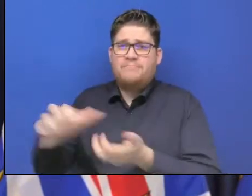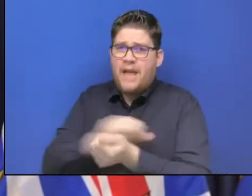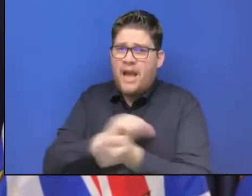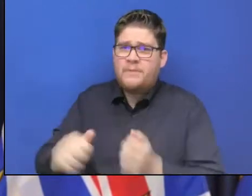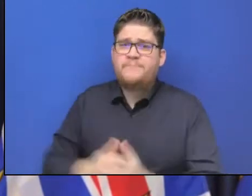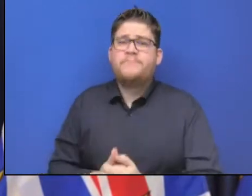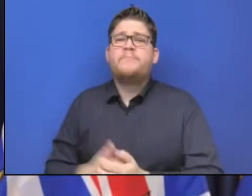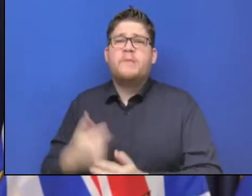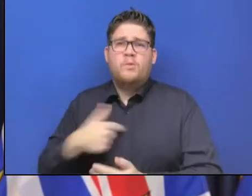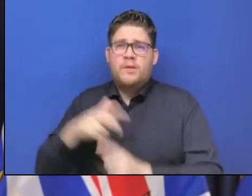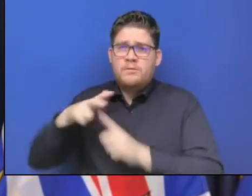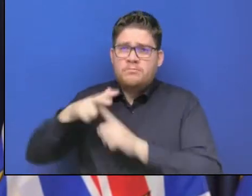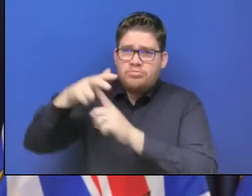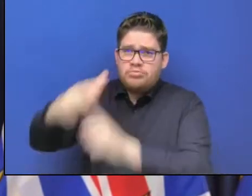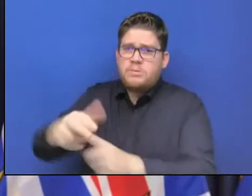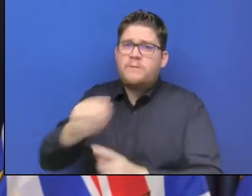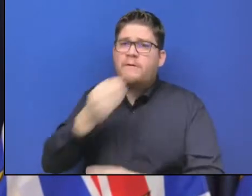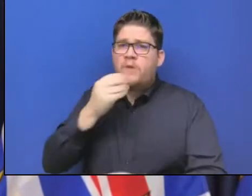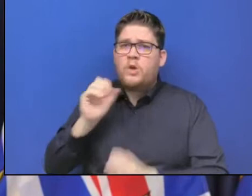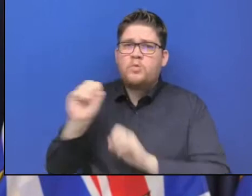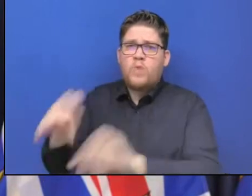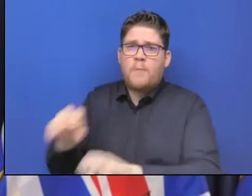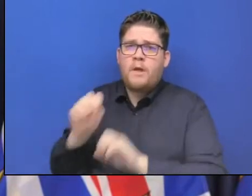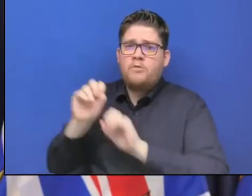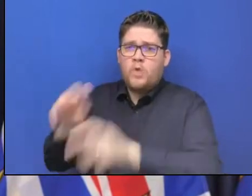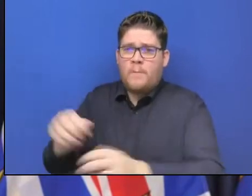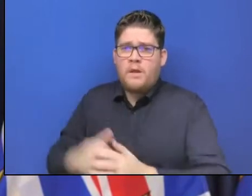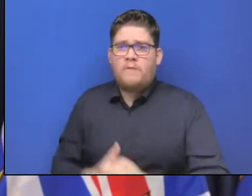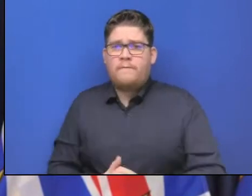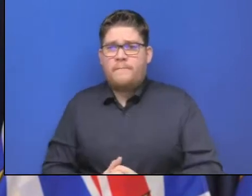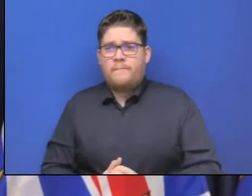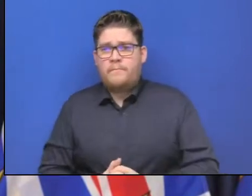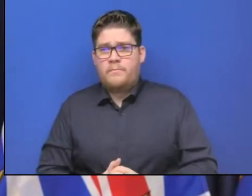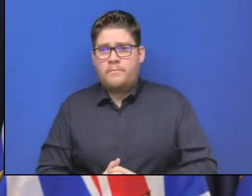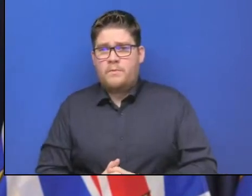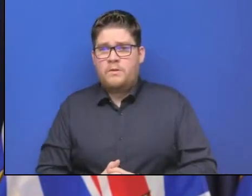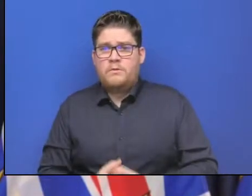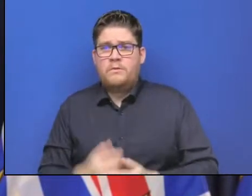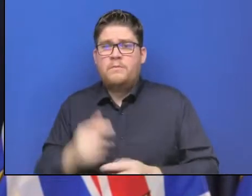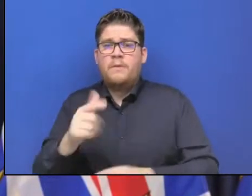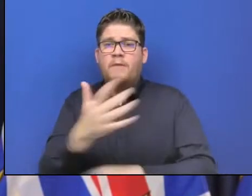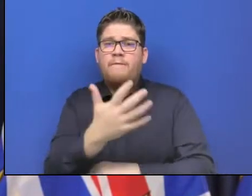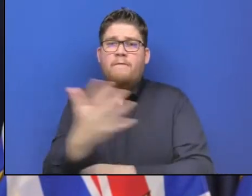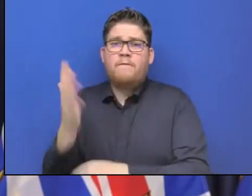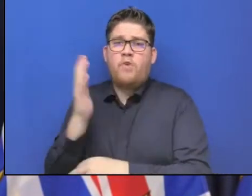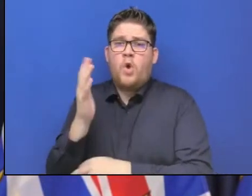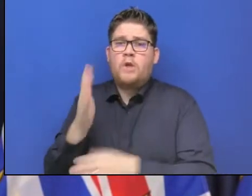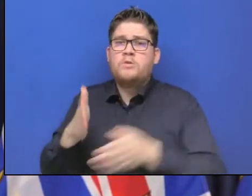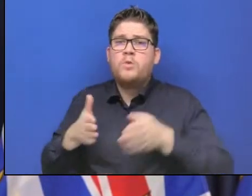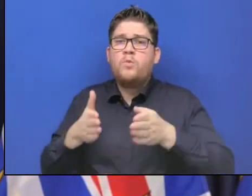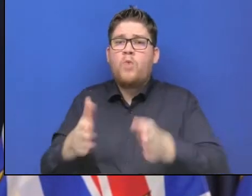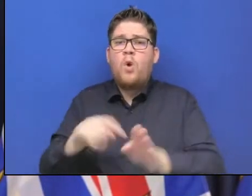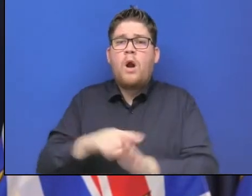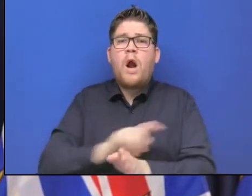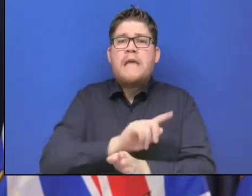There have been initiatives to use forest roads to provide access. There is